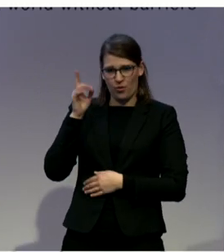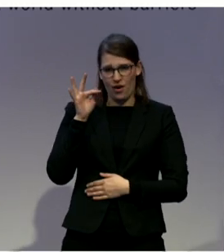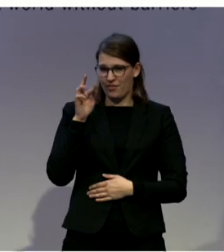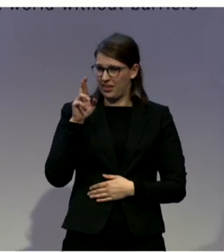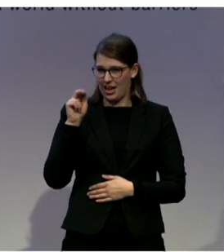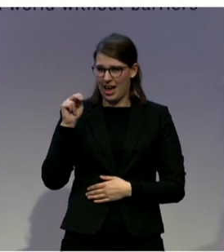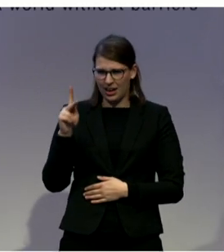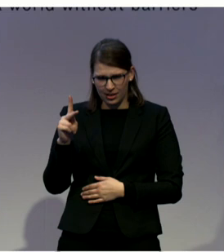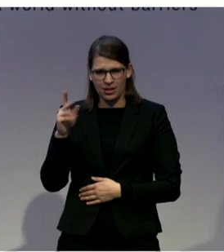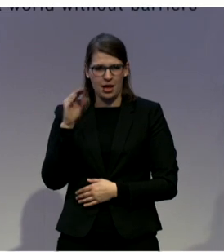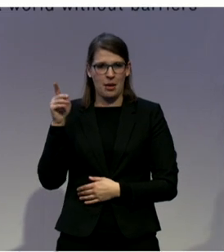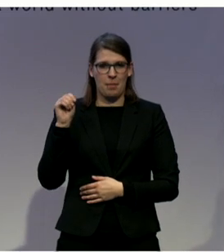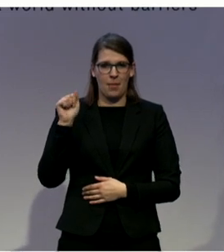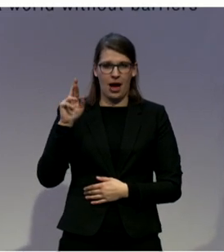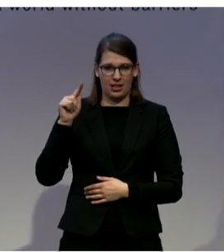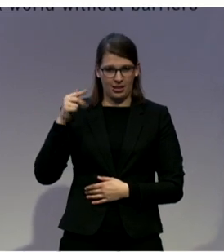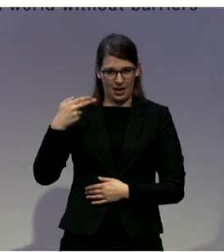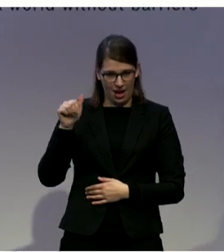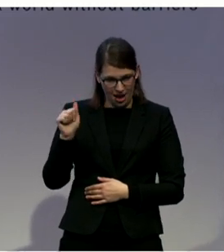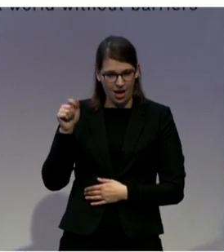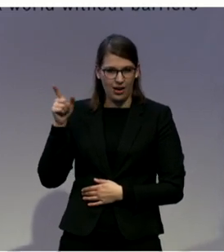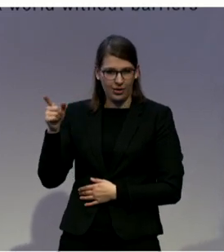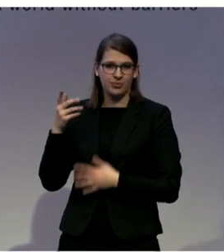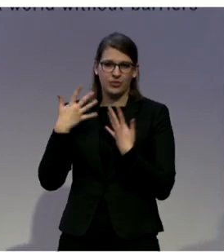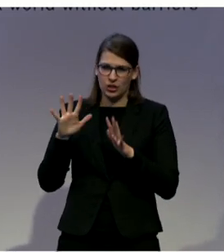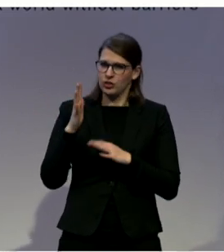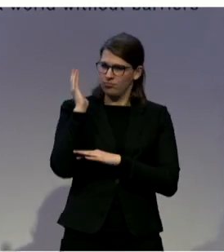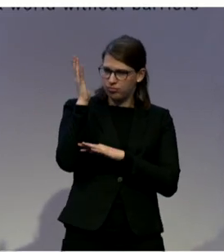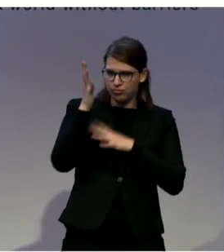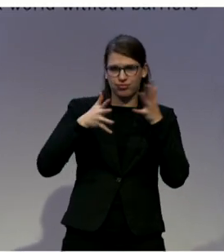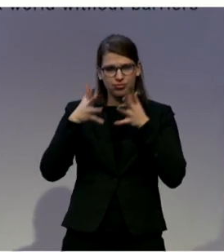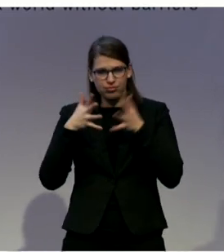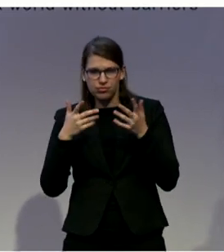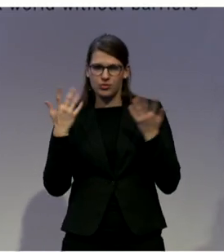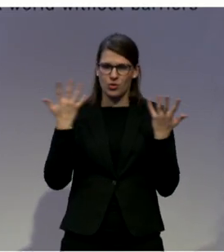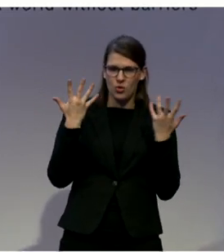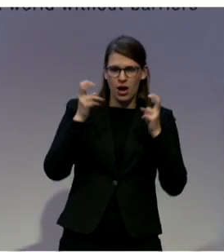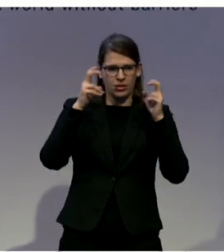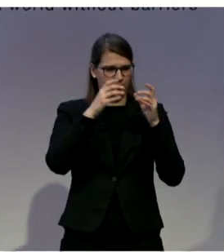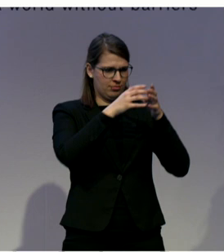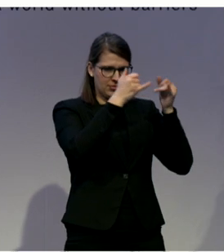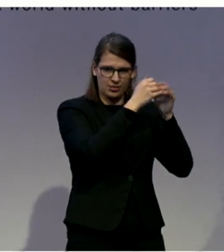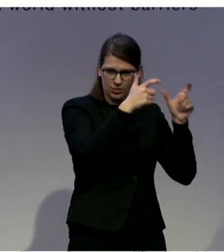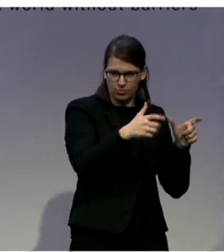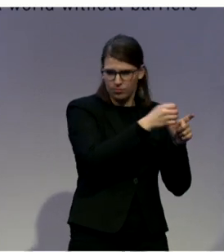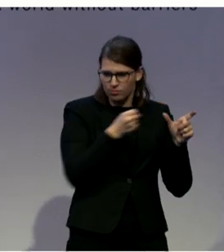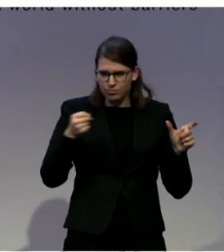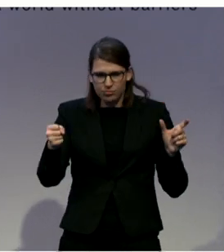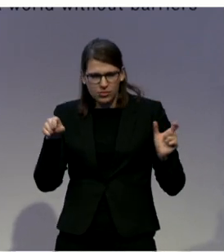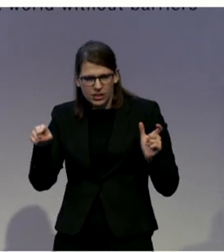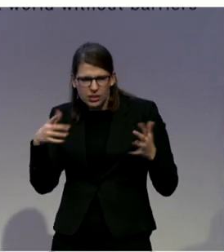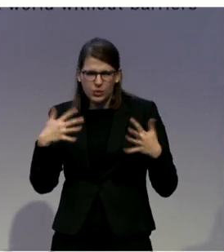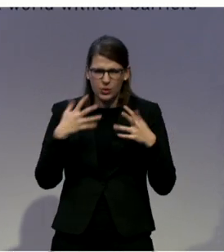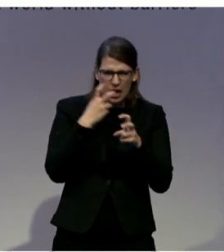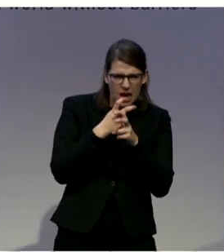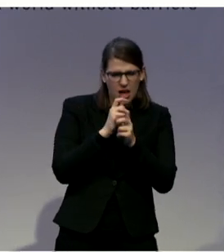suppose, the challenges of living within institutions and also, I suppose, some of the barriers to change. What I want